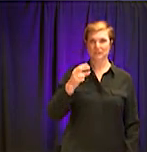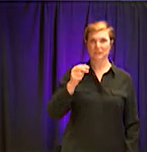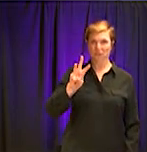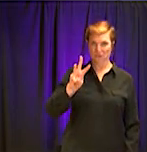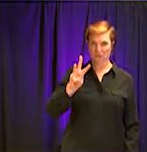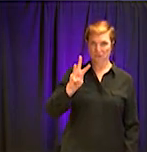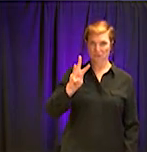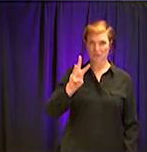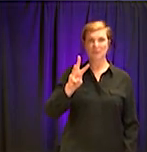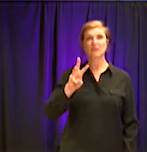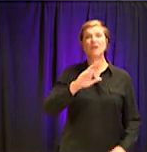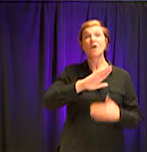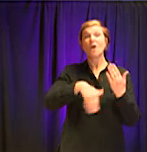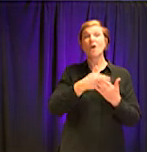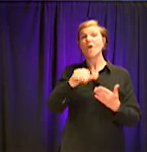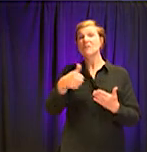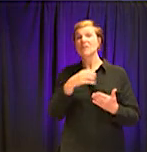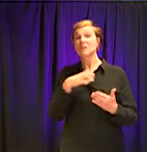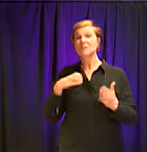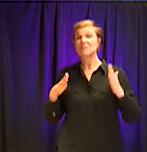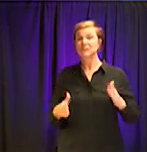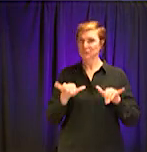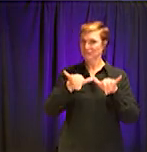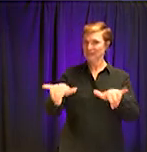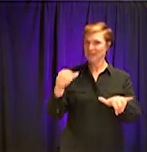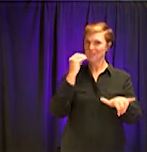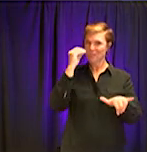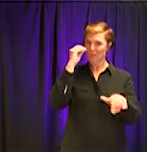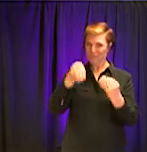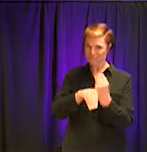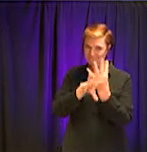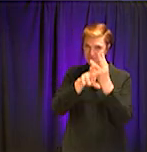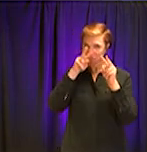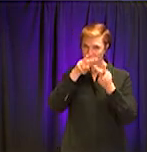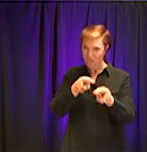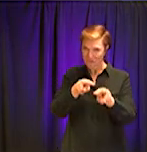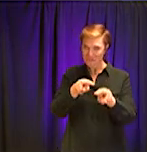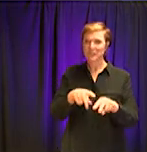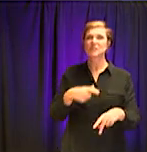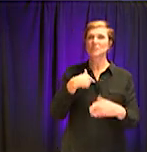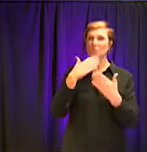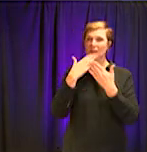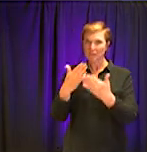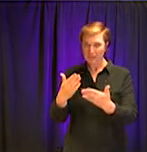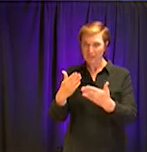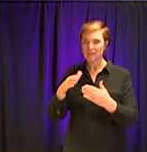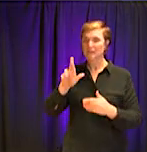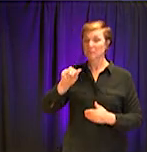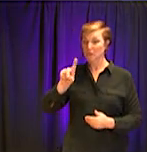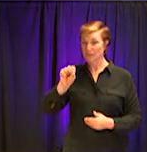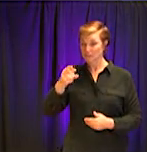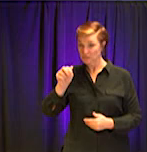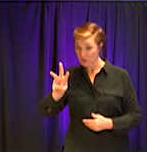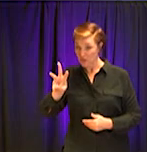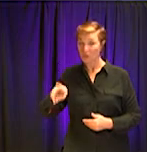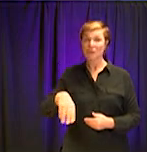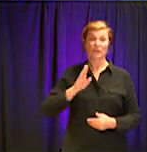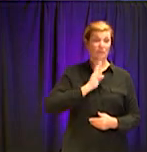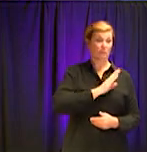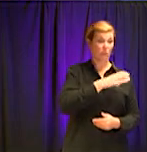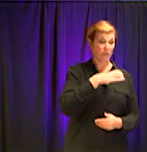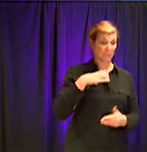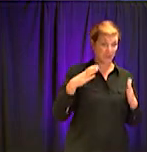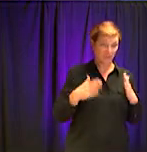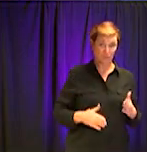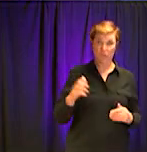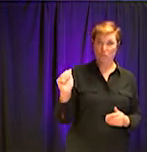are tuned in and listening. I want to thank our presiding officer, Mr. Bradshaw. I want to thank the board of commissioners, not just for their support during